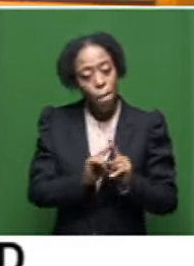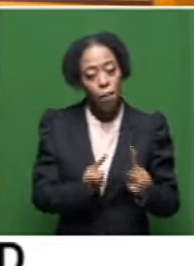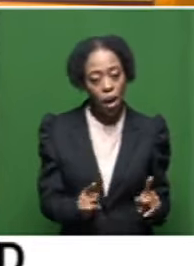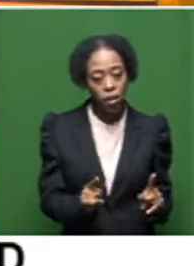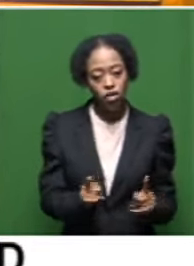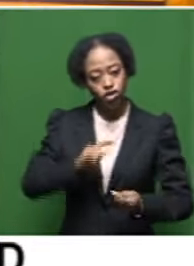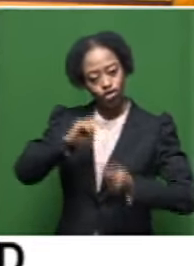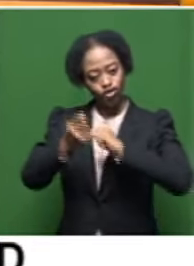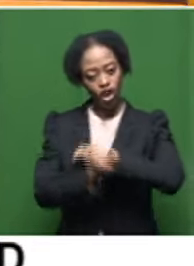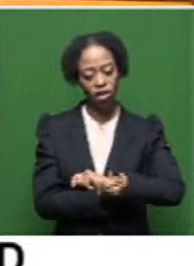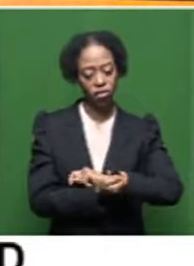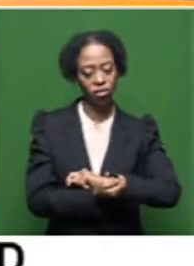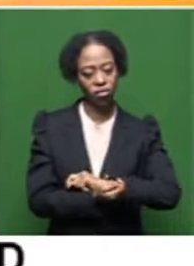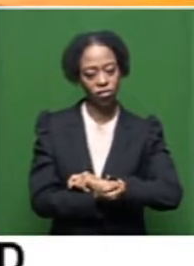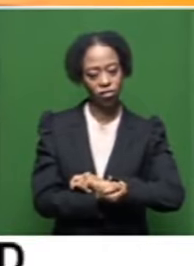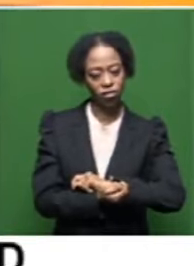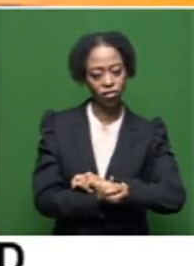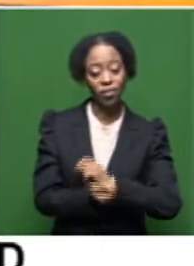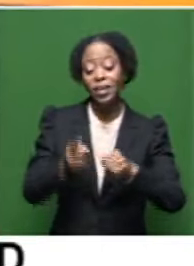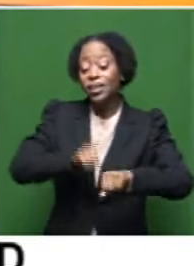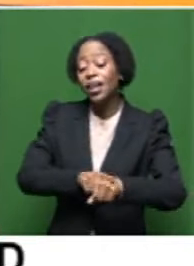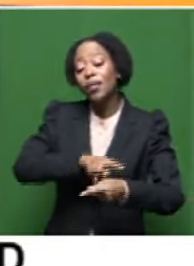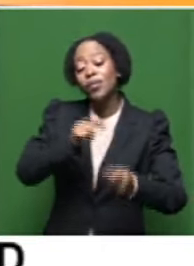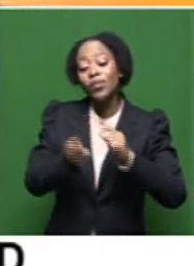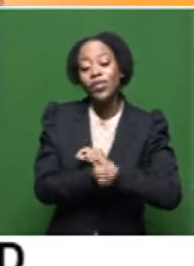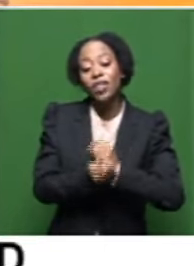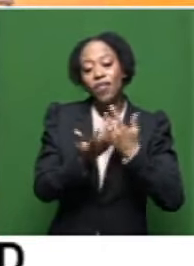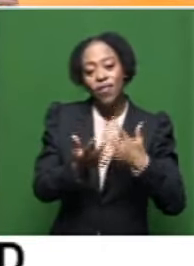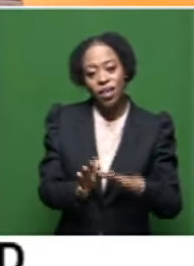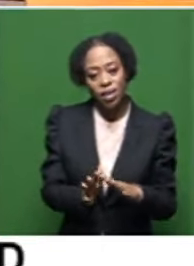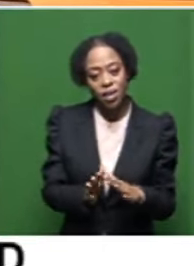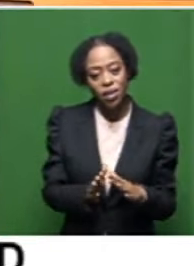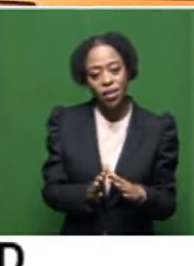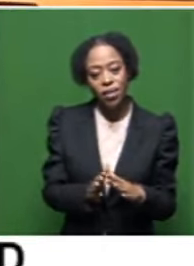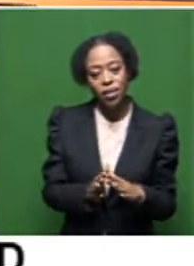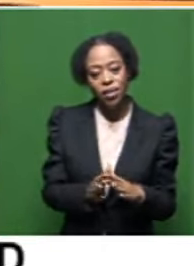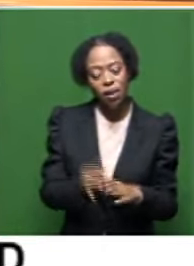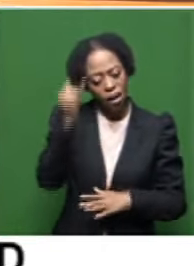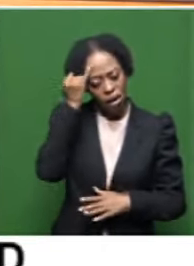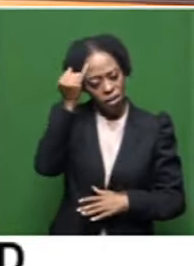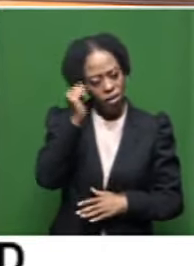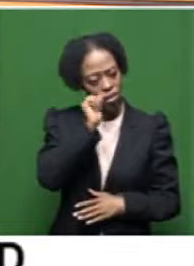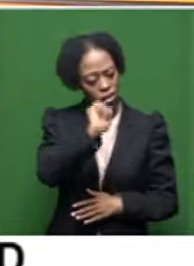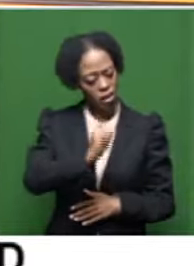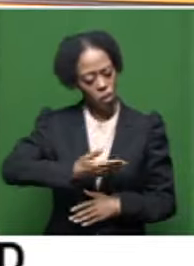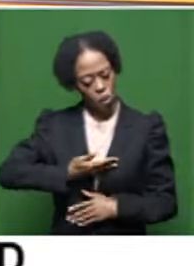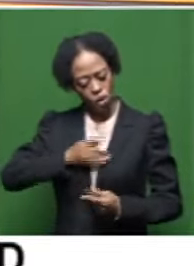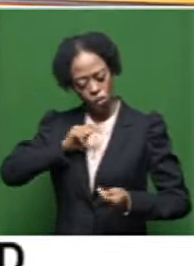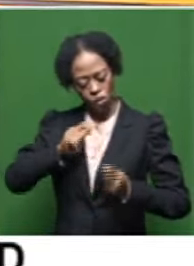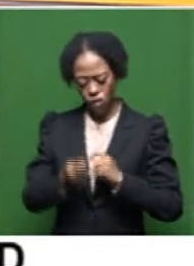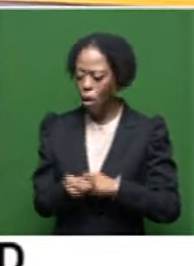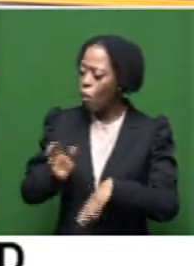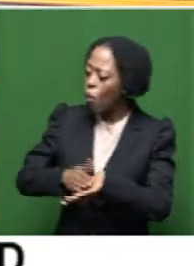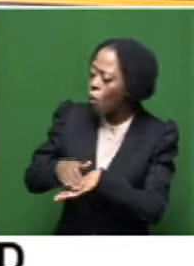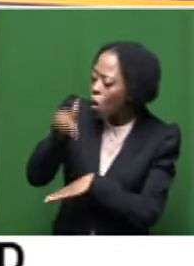but he reformed. And, um, when he reformed, true to his ideals, he wanted to reform other